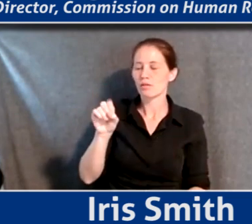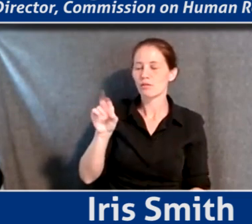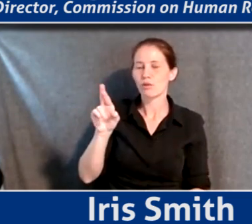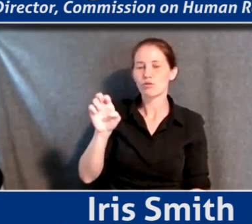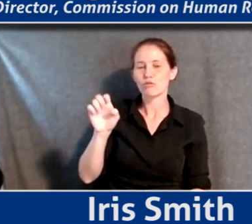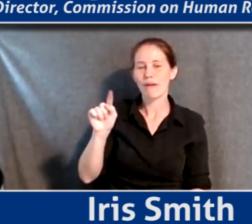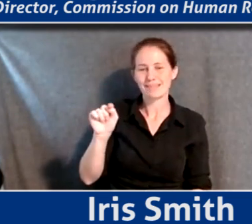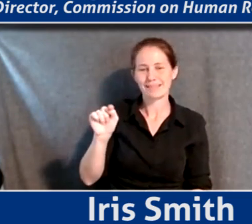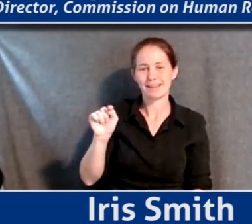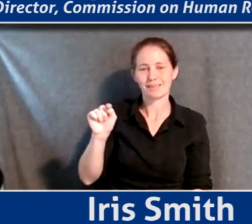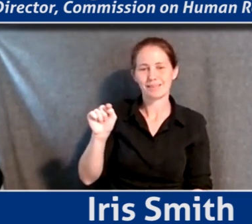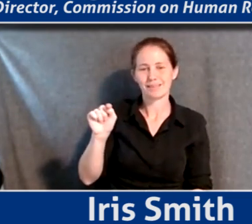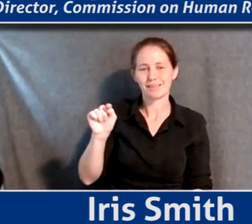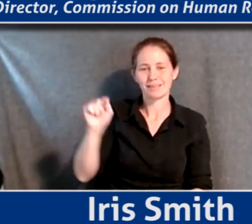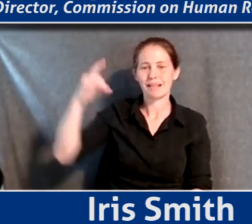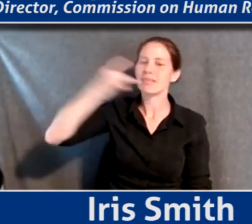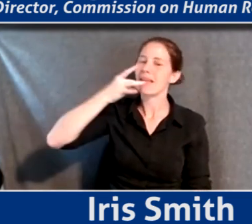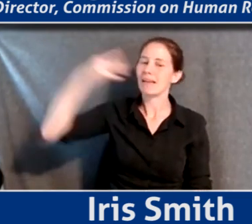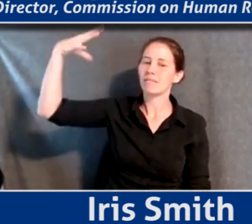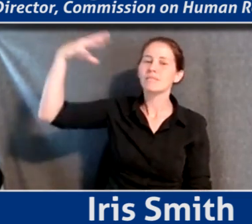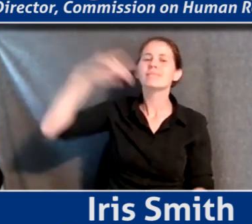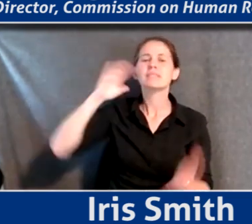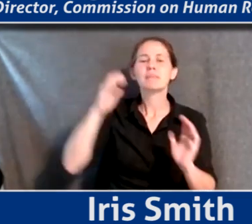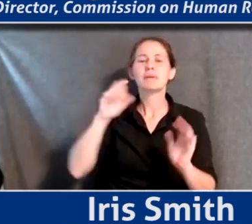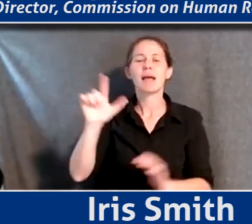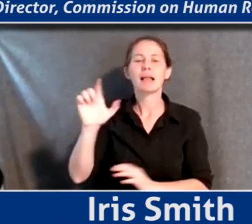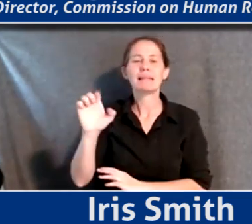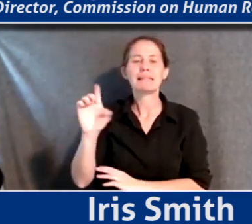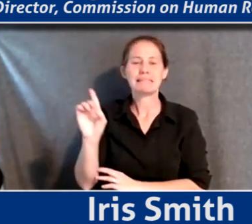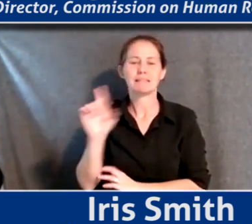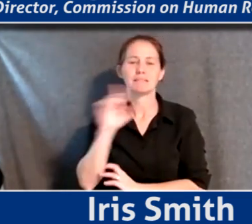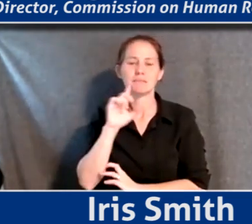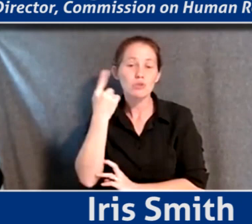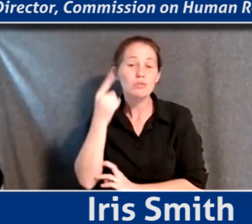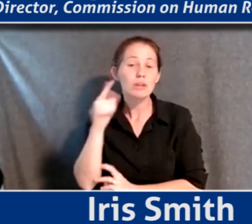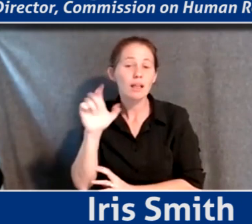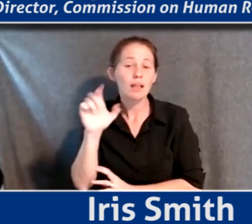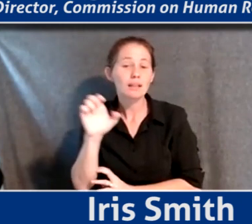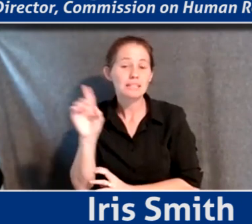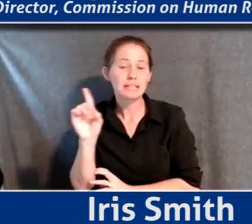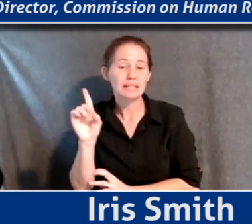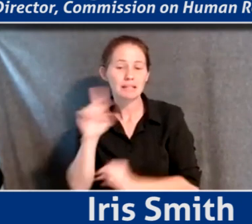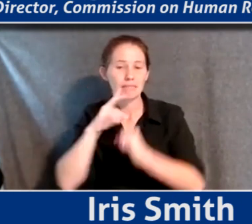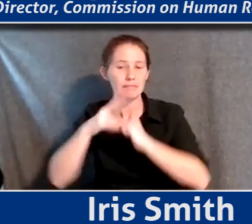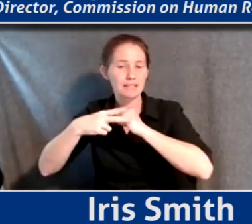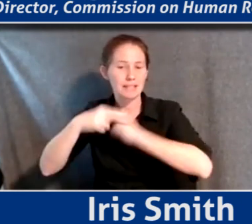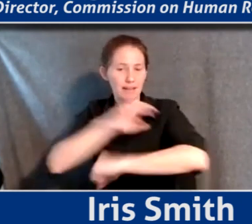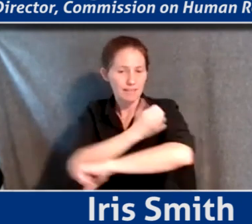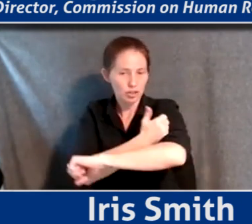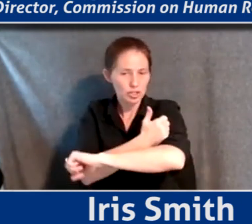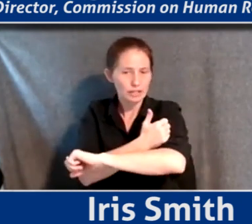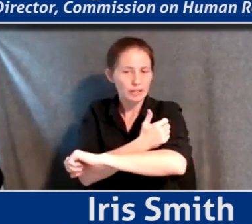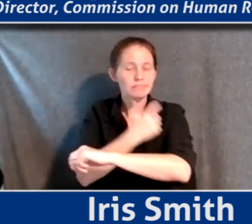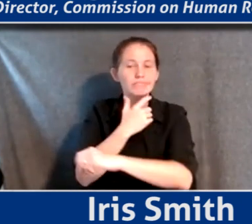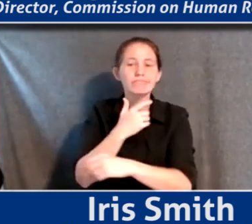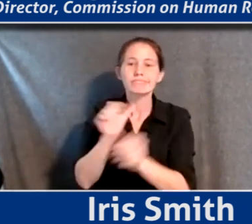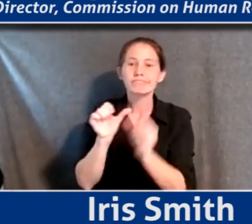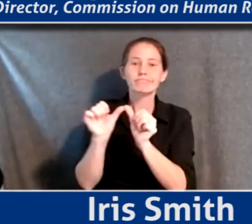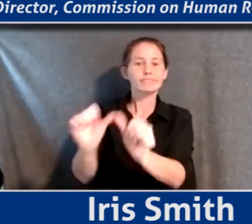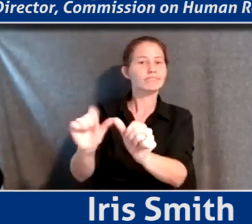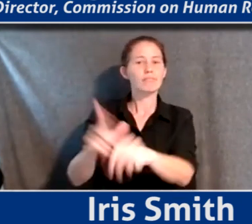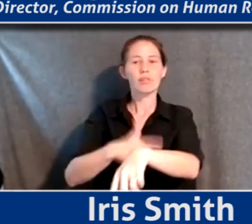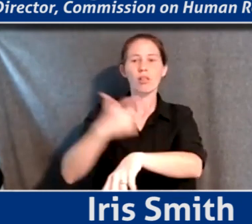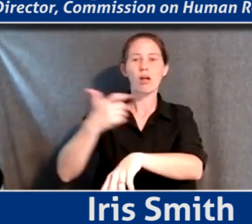to LED lighting and LED lighting is more, they save energy for the most part. They last longer